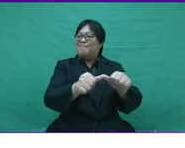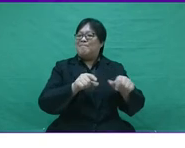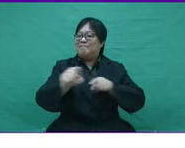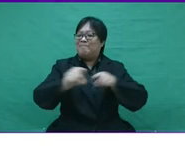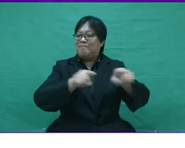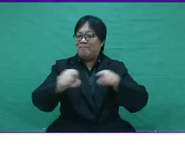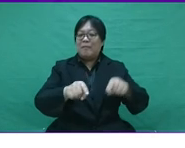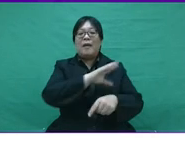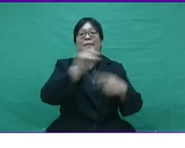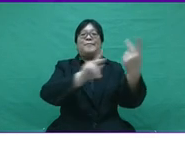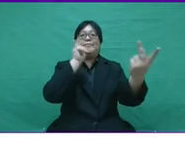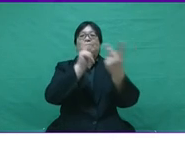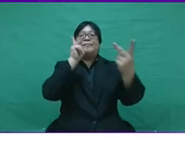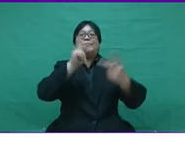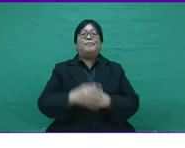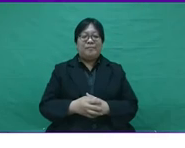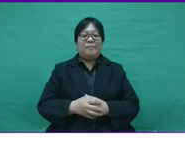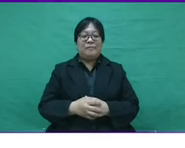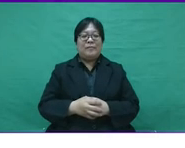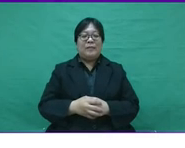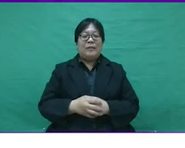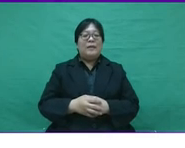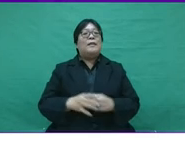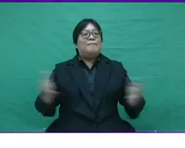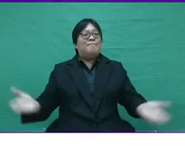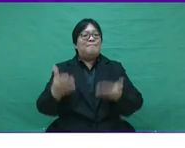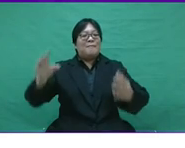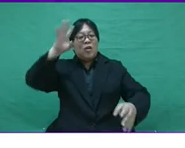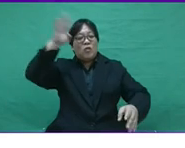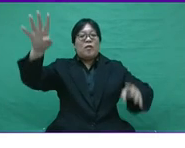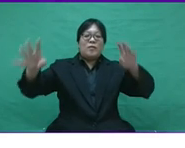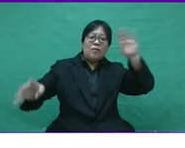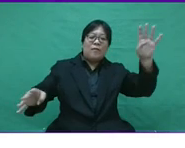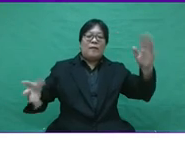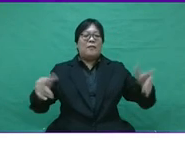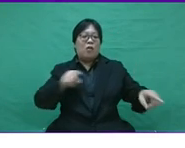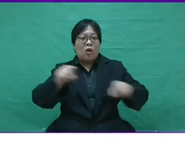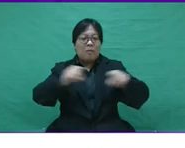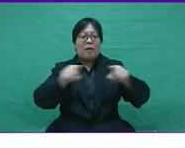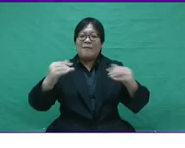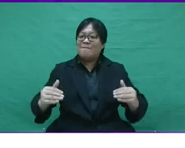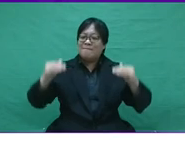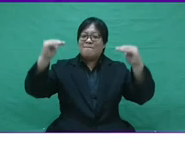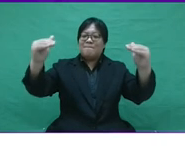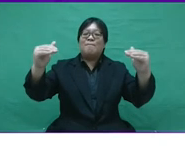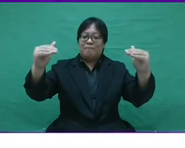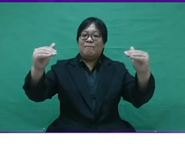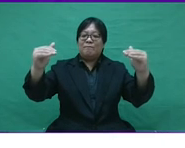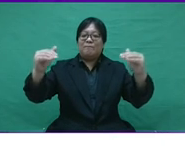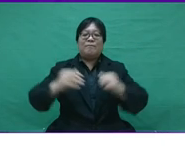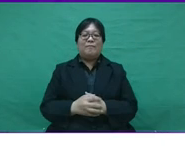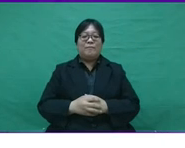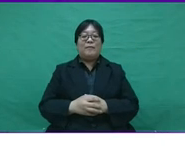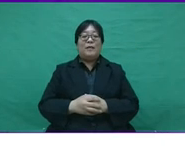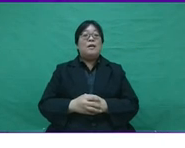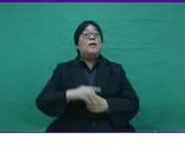greater automation will stay competitive and relevant. Nurturing creativity to have a